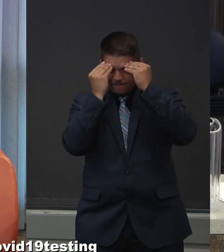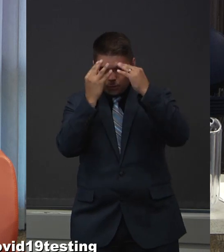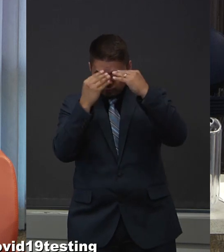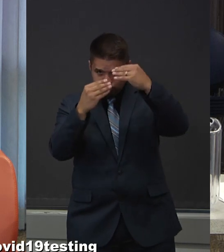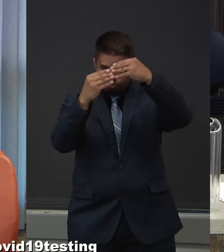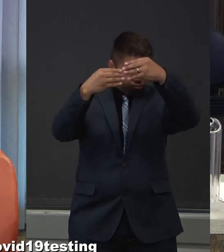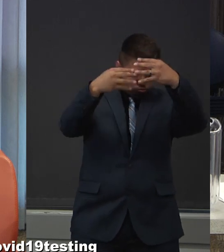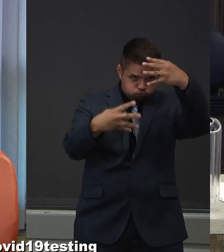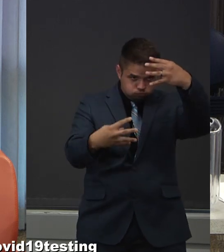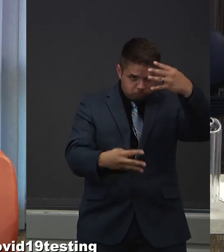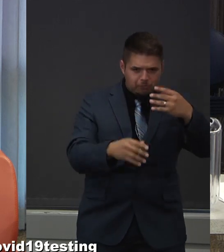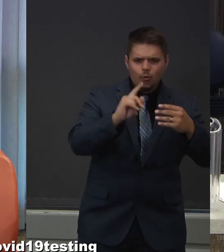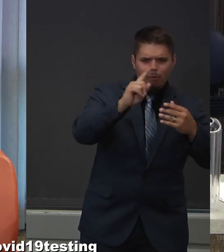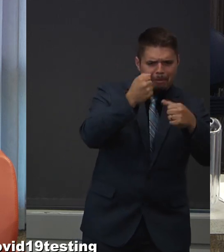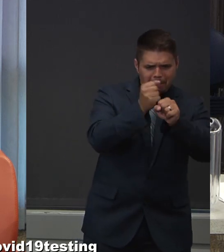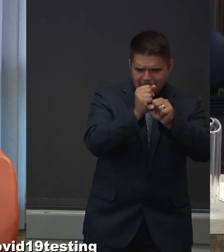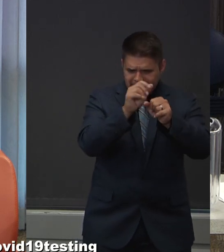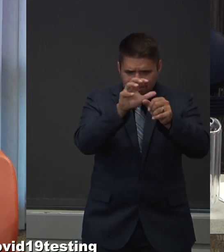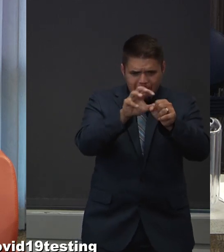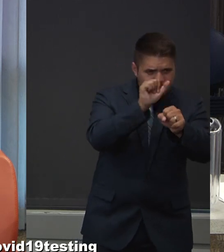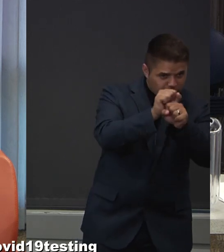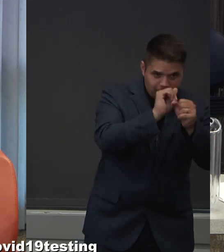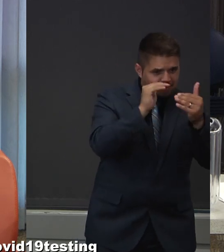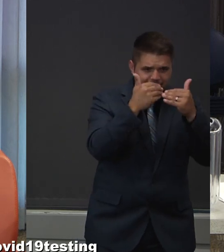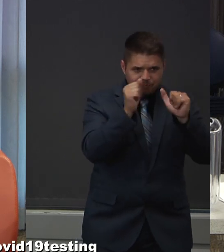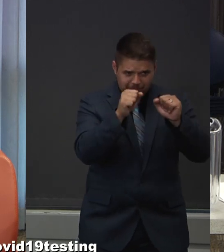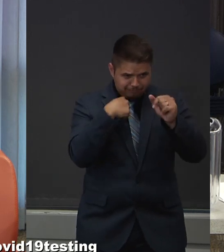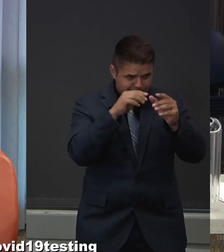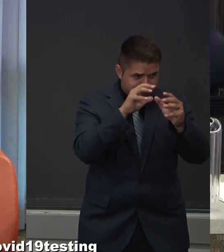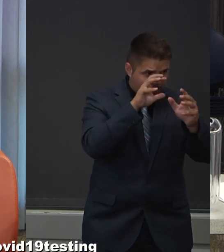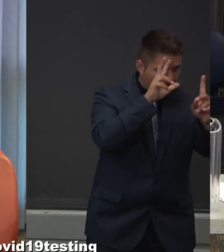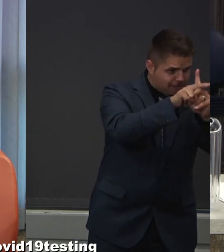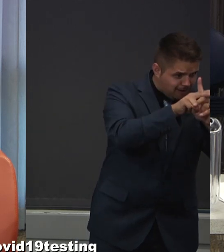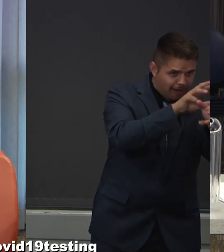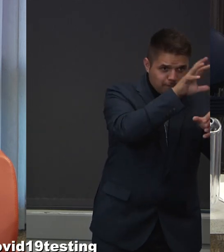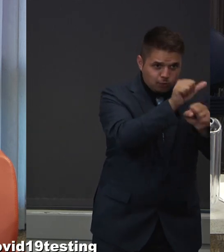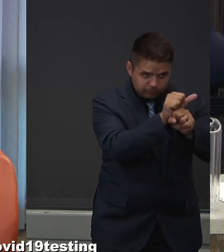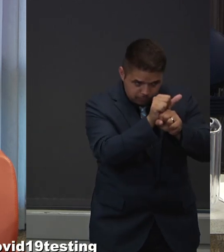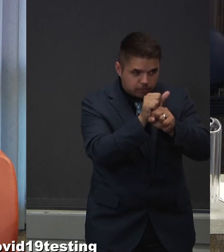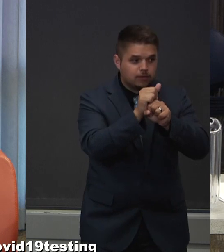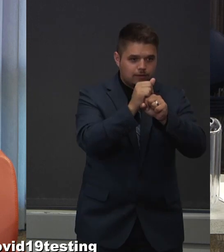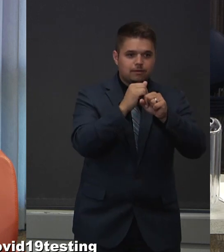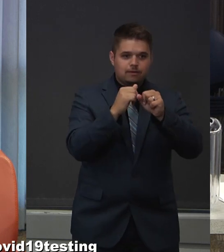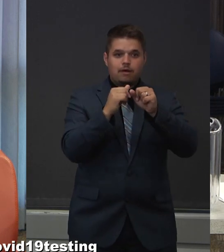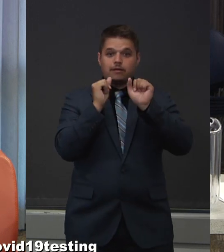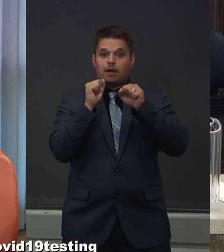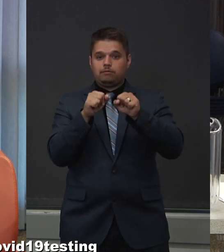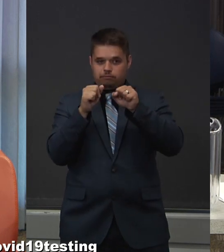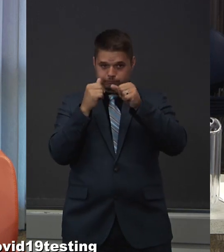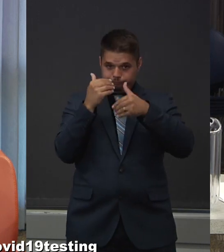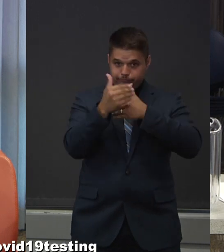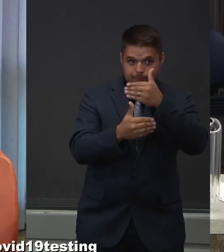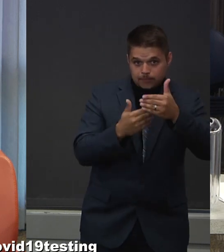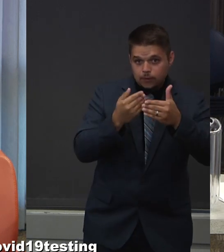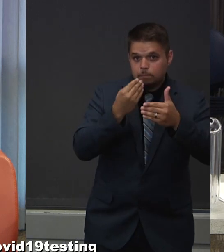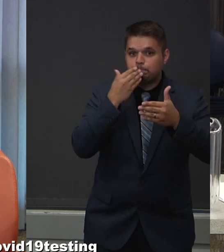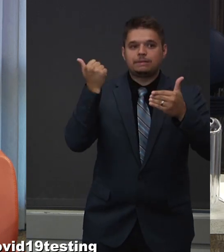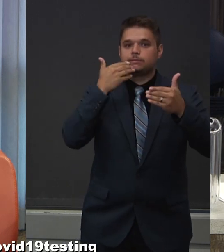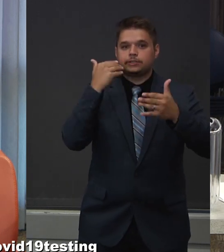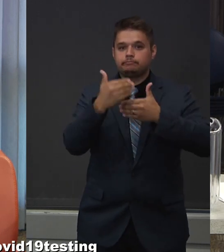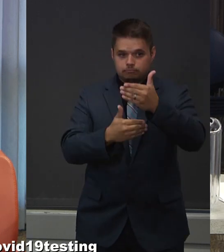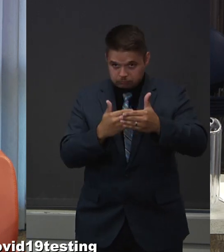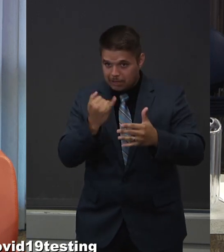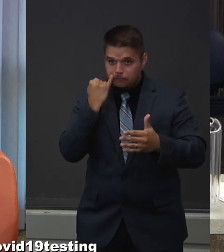of appointments are offered. It's always best to call before you go to make sure that they can help you. Finally,